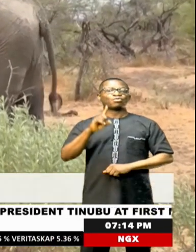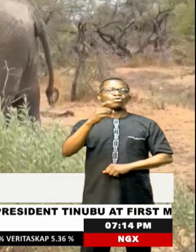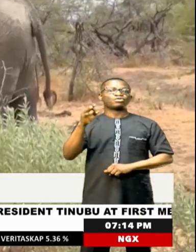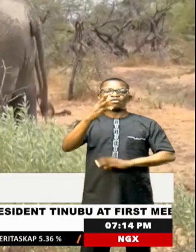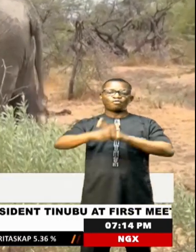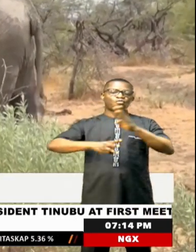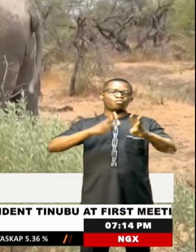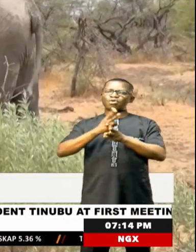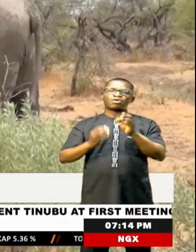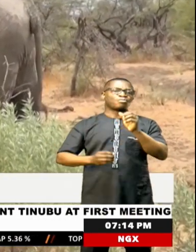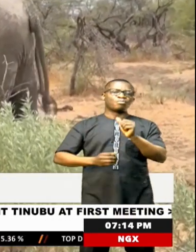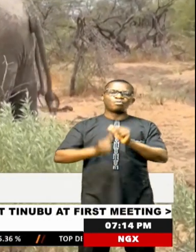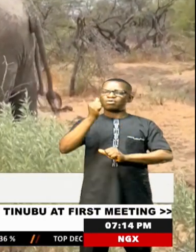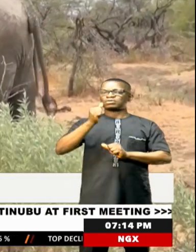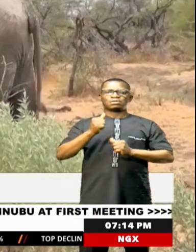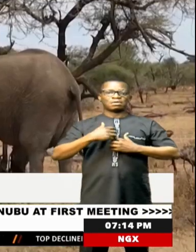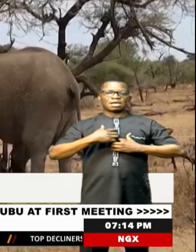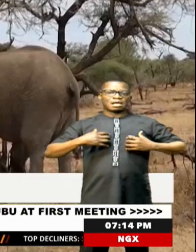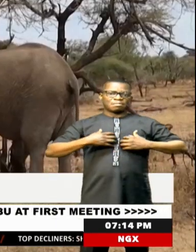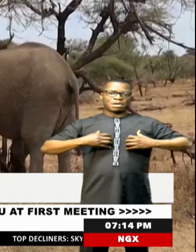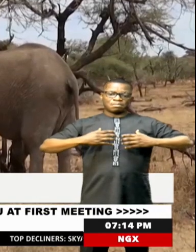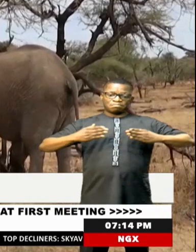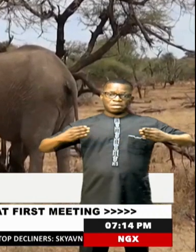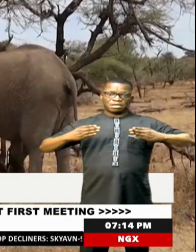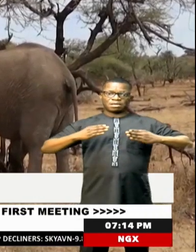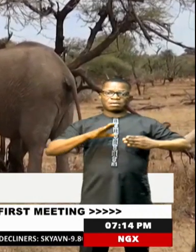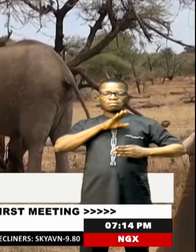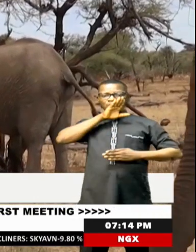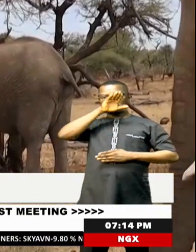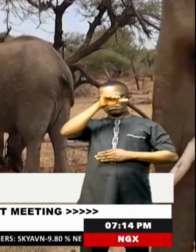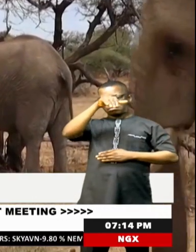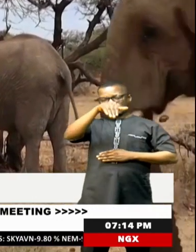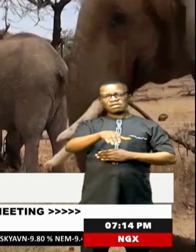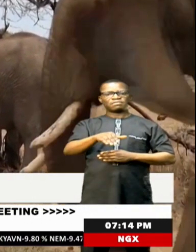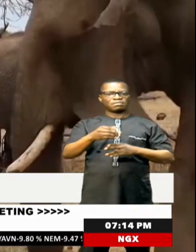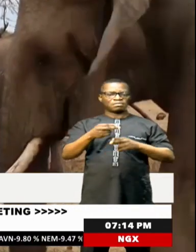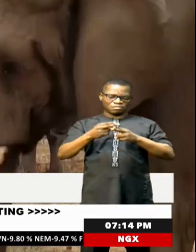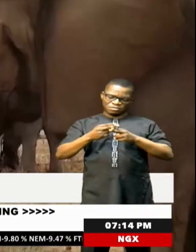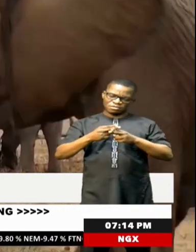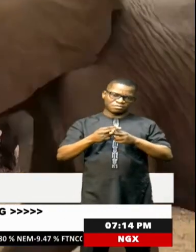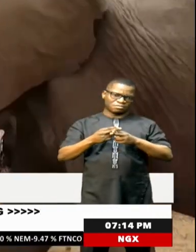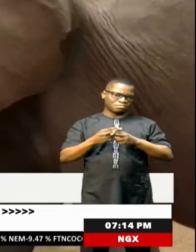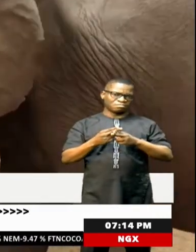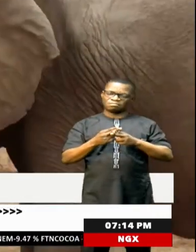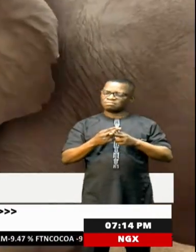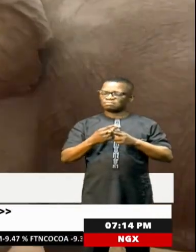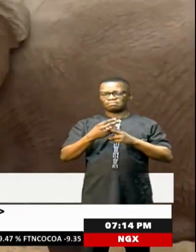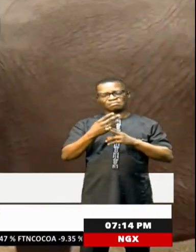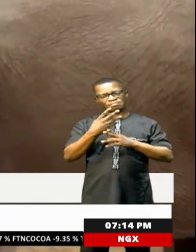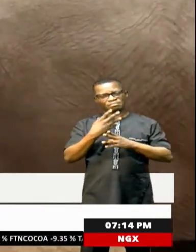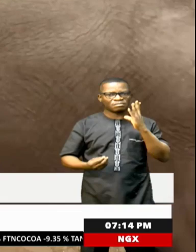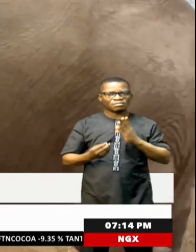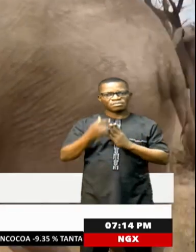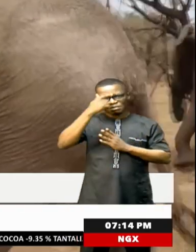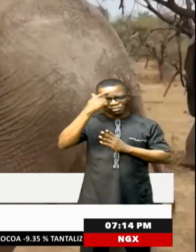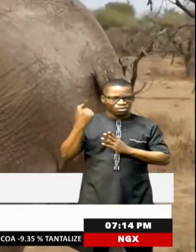world's most majestic mammals, elephants, face extinction because of the activities of poachers who are constantly